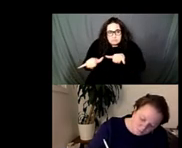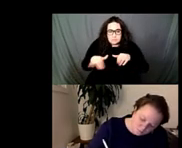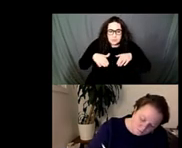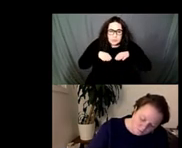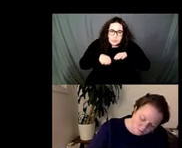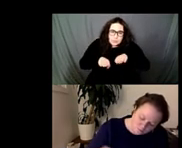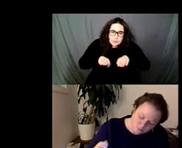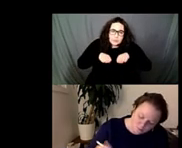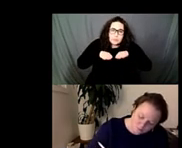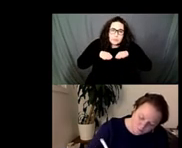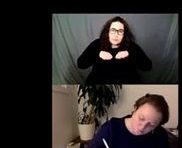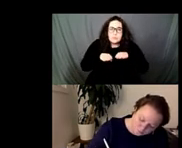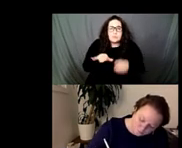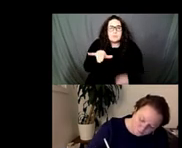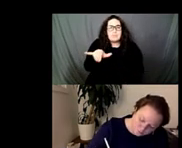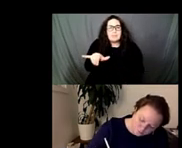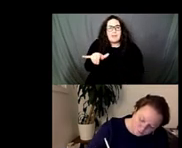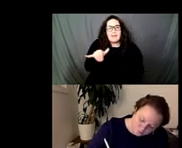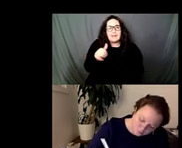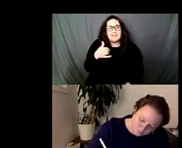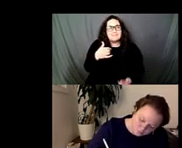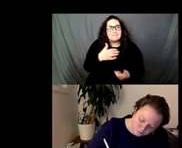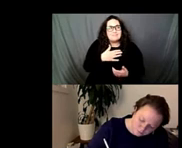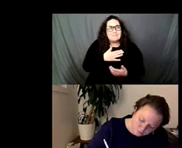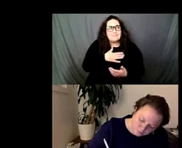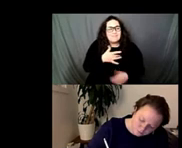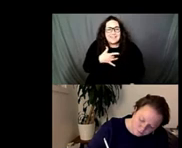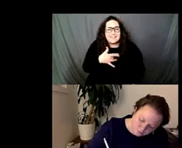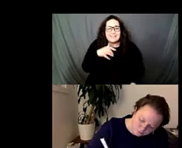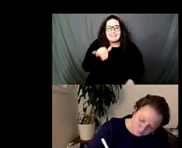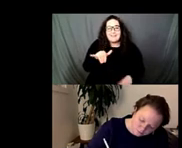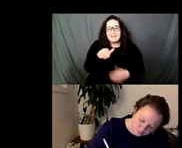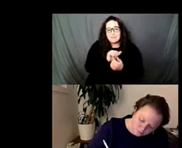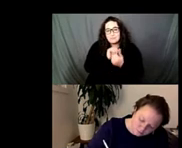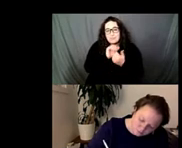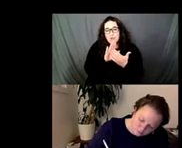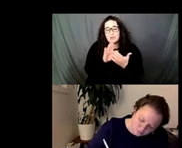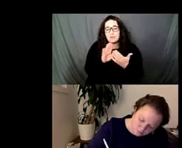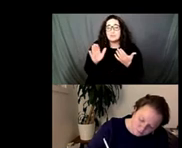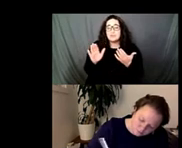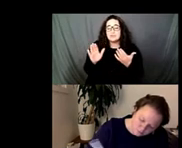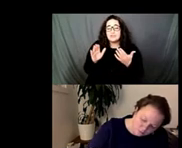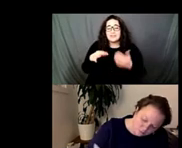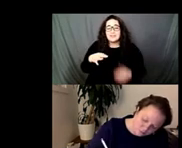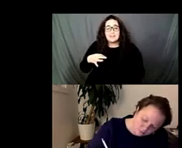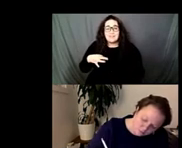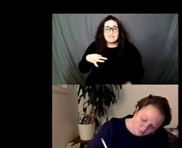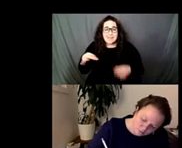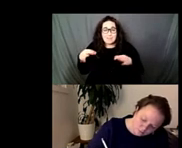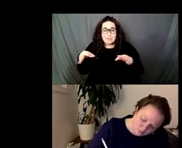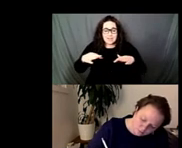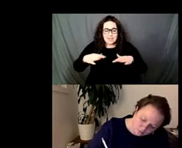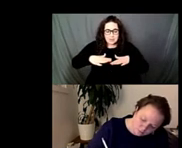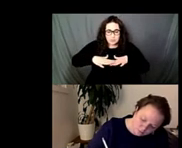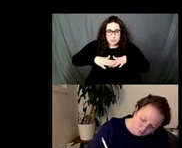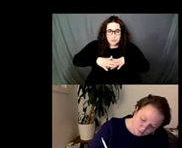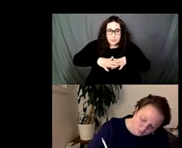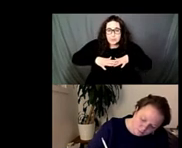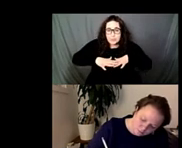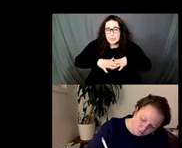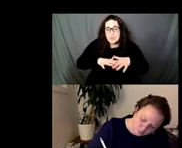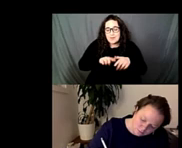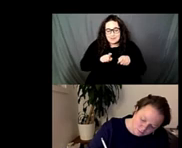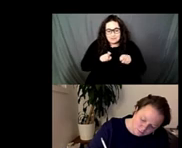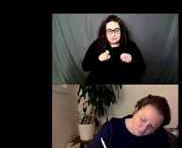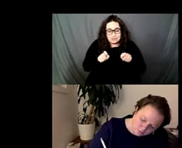the mirror thread and the cloth bring together and yeah and how it changes over time too um yeah the end of